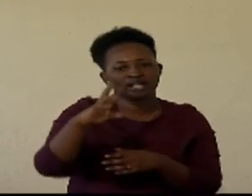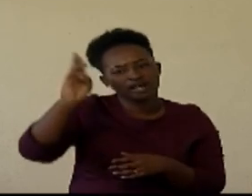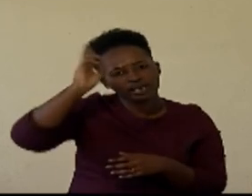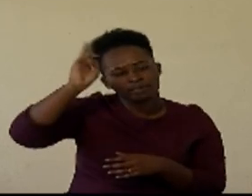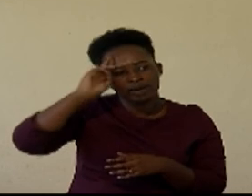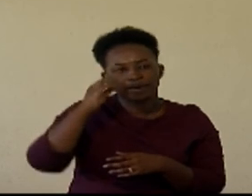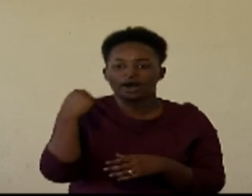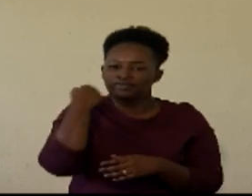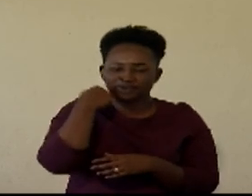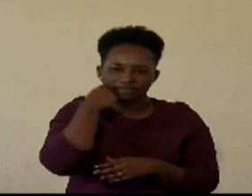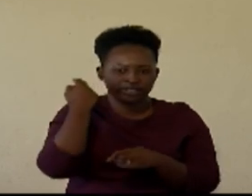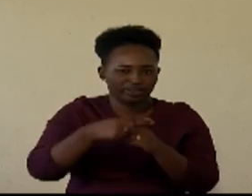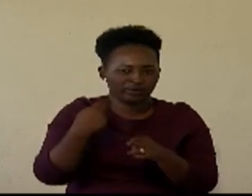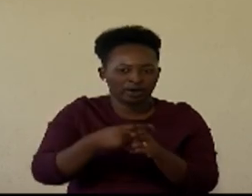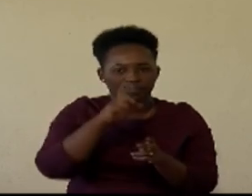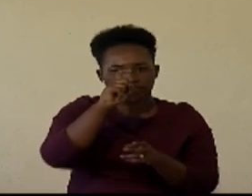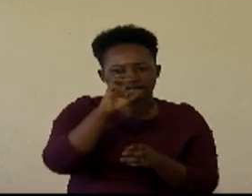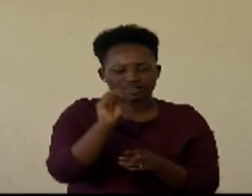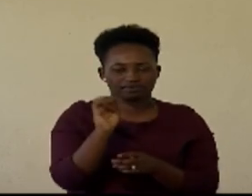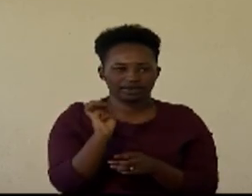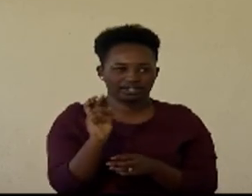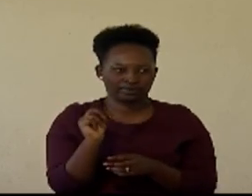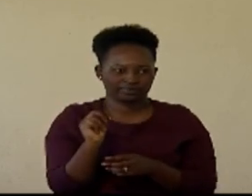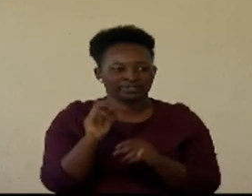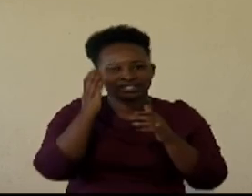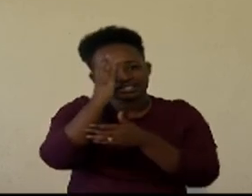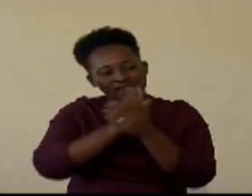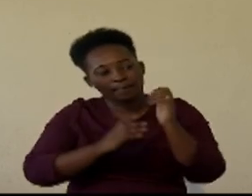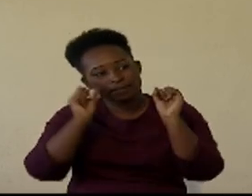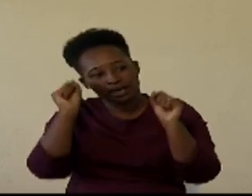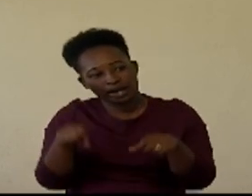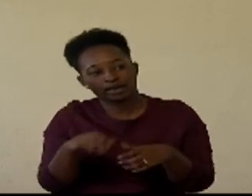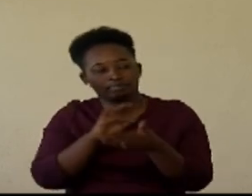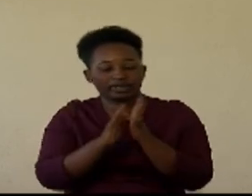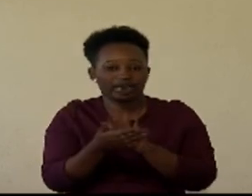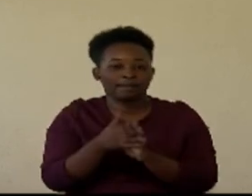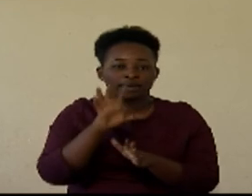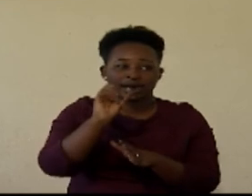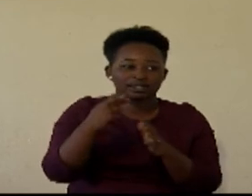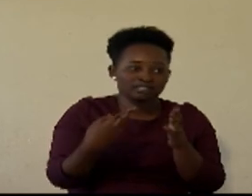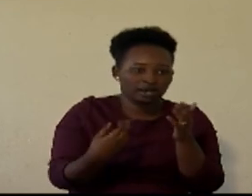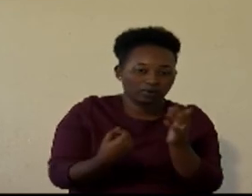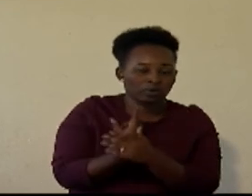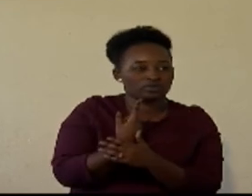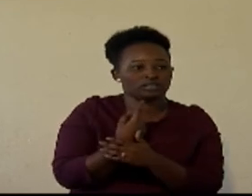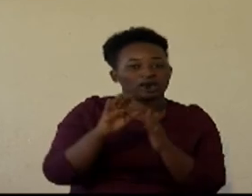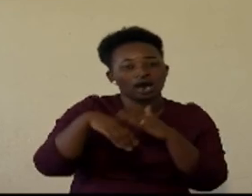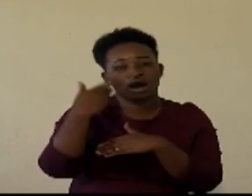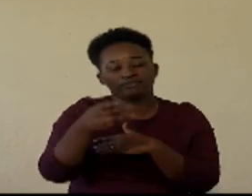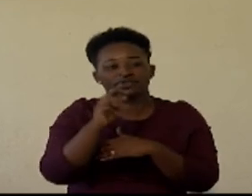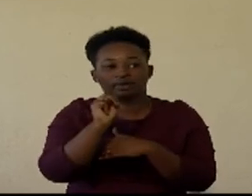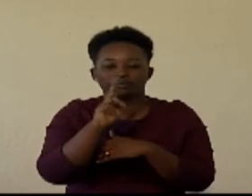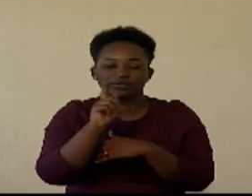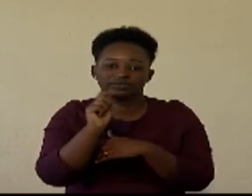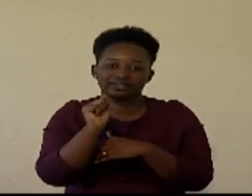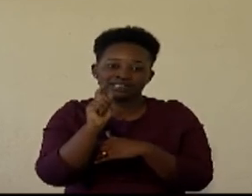now you can remember some can become cancer causing after mutating as oncogens while others we actually